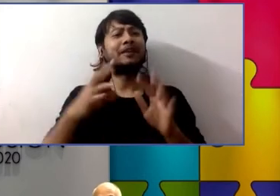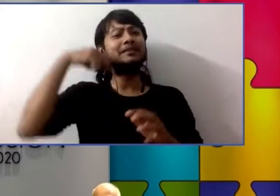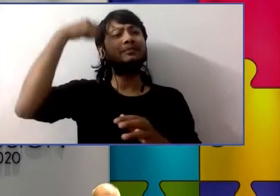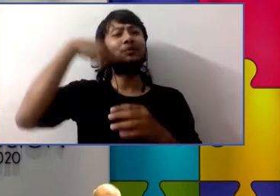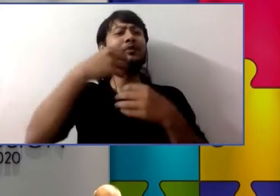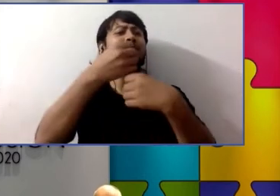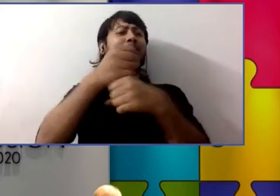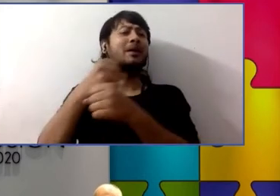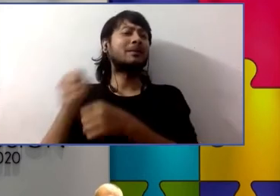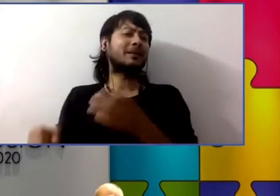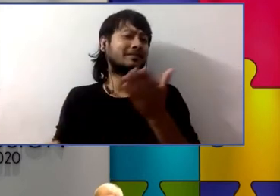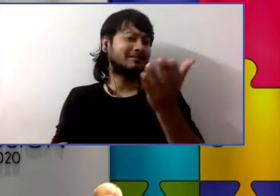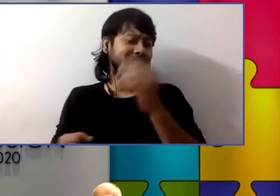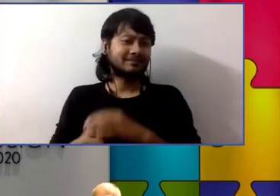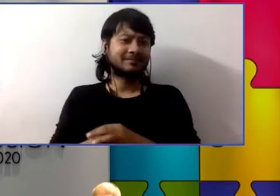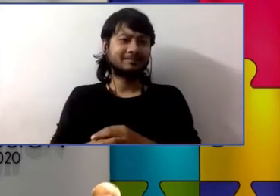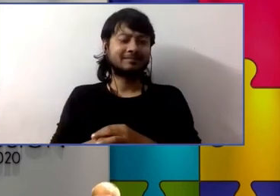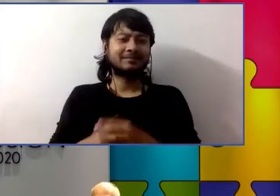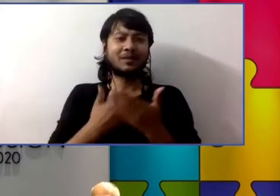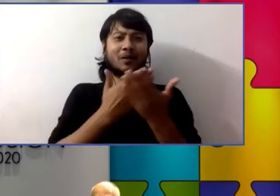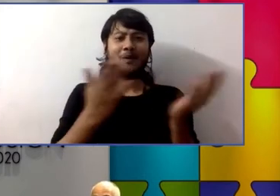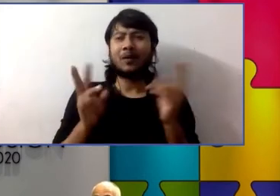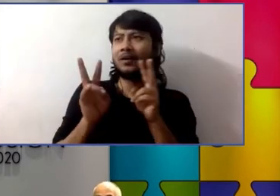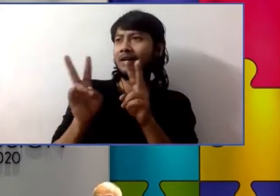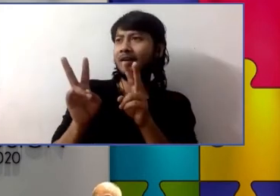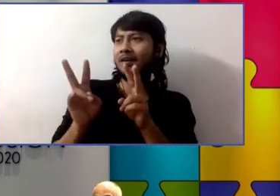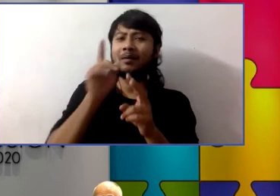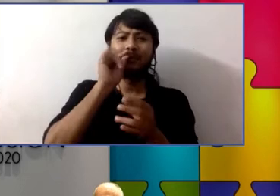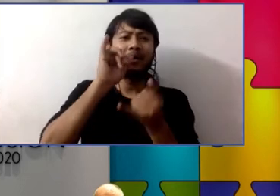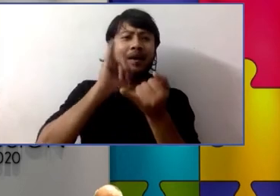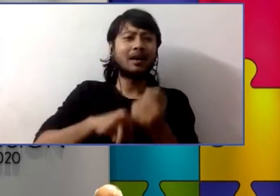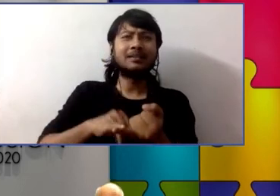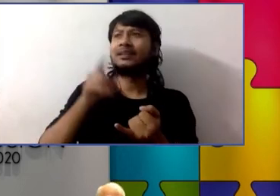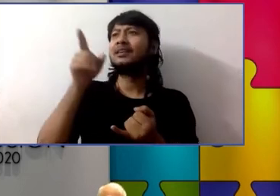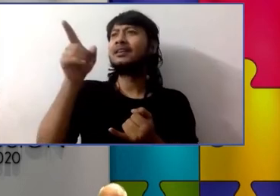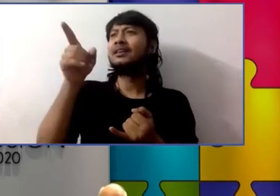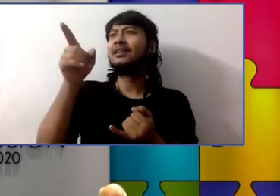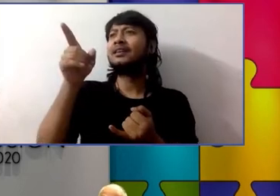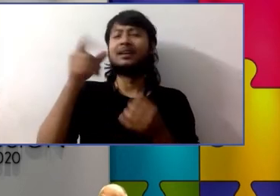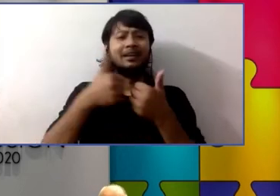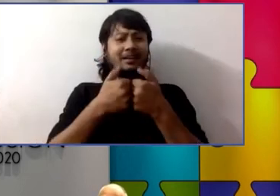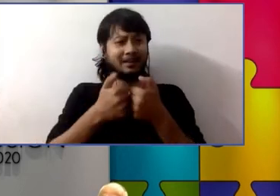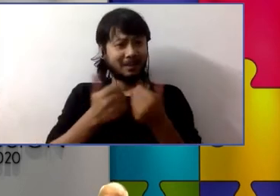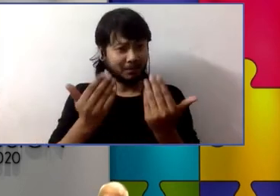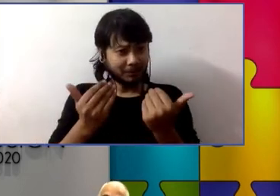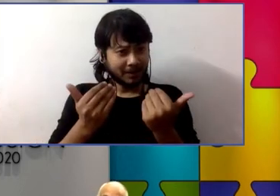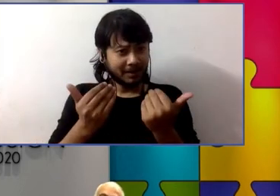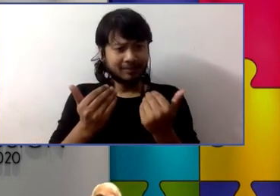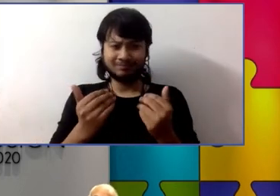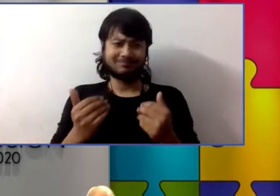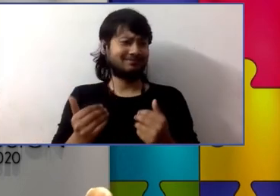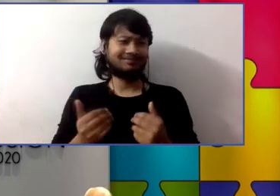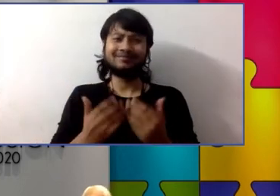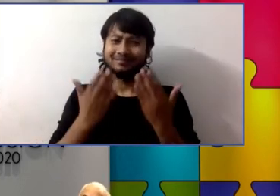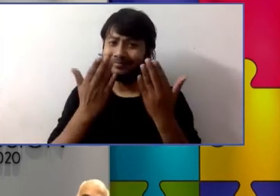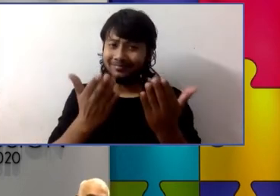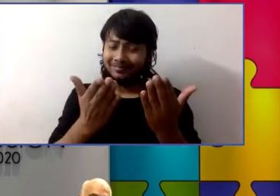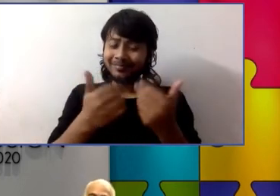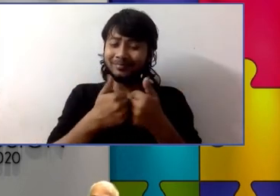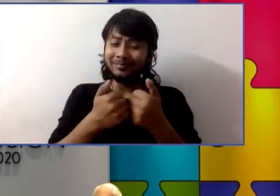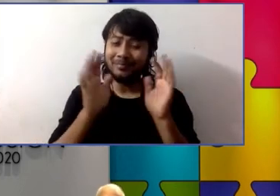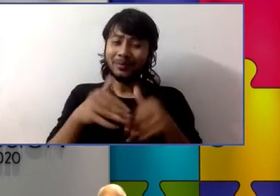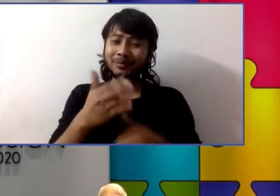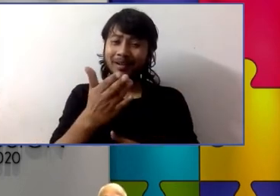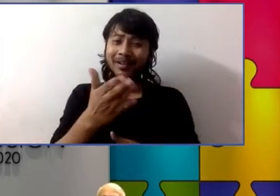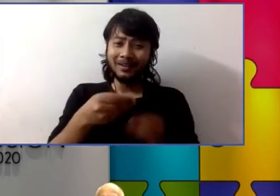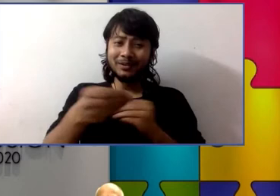think that samuel you know um doesn't see himself in a relationship or with a girlfriend well that's not true he very much wants to get married and